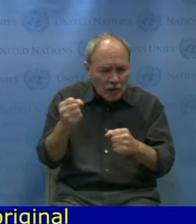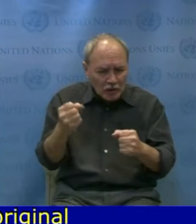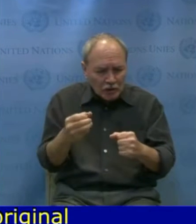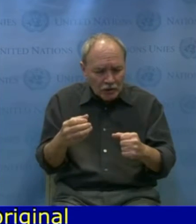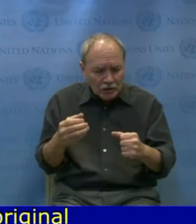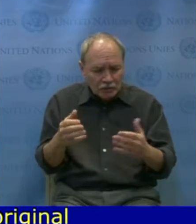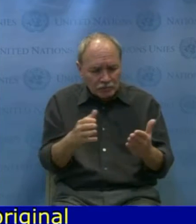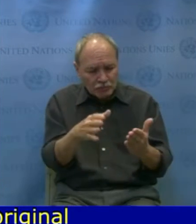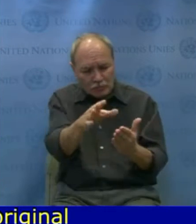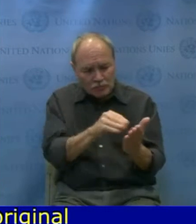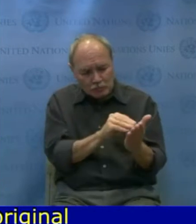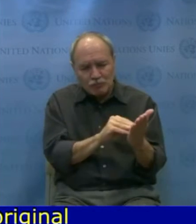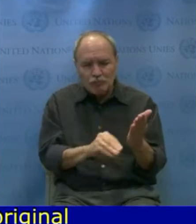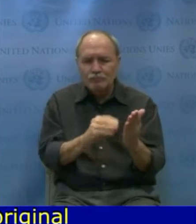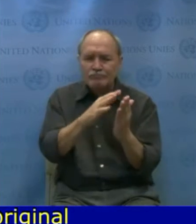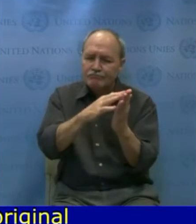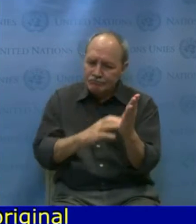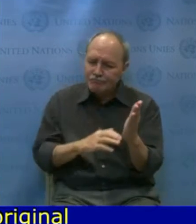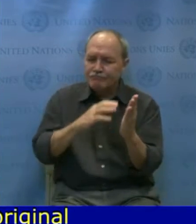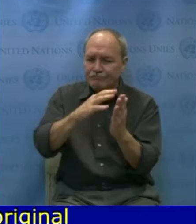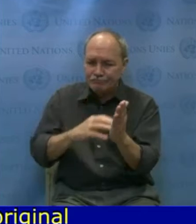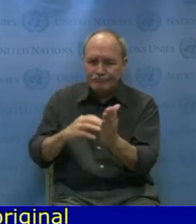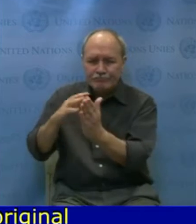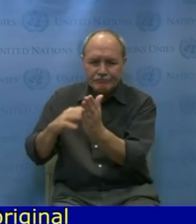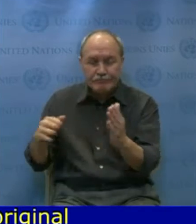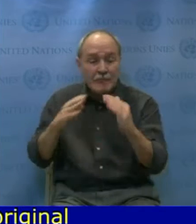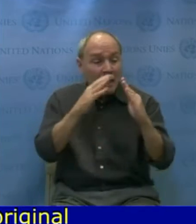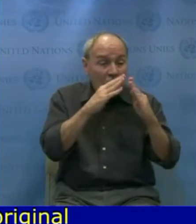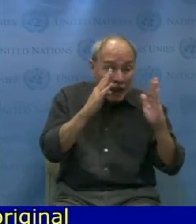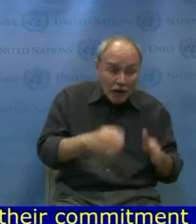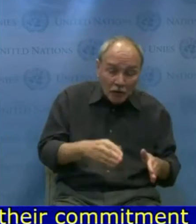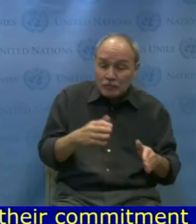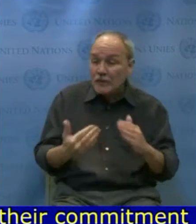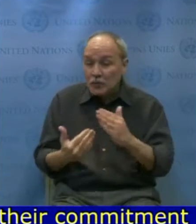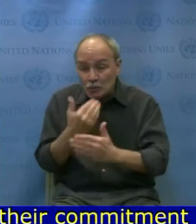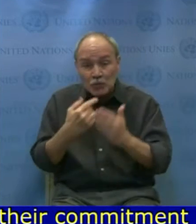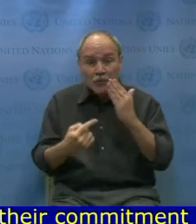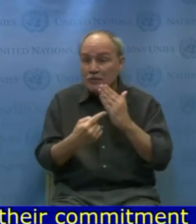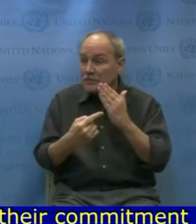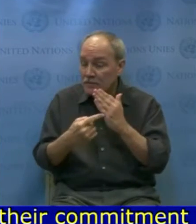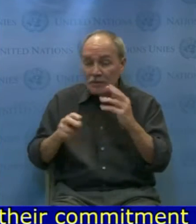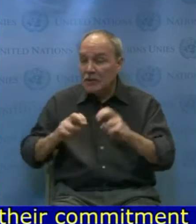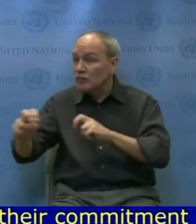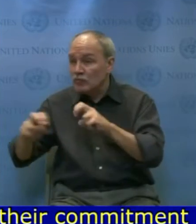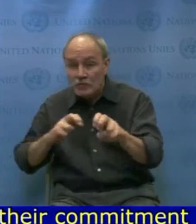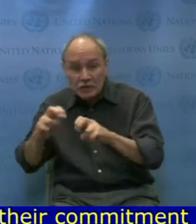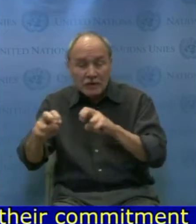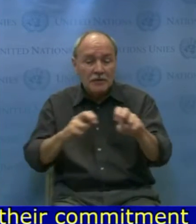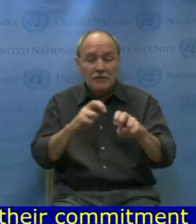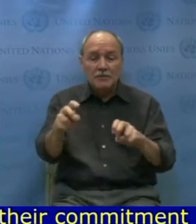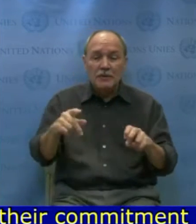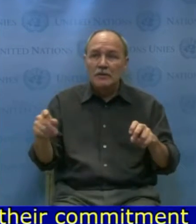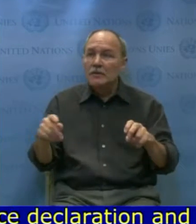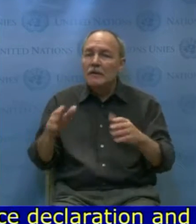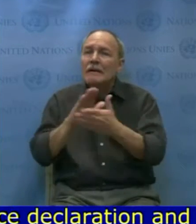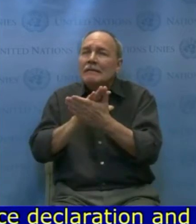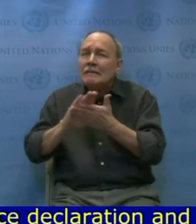housing, new technologies, transportation, education, health care, clean air, safety,